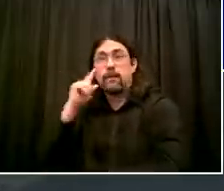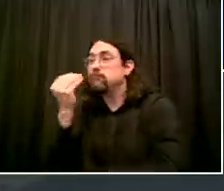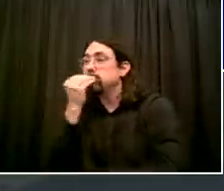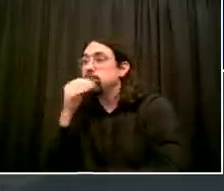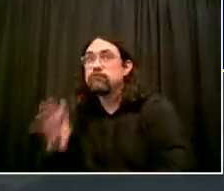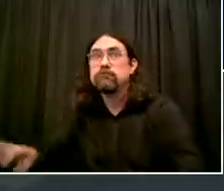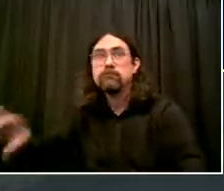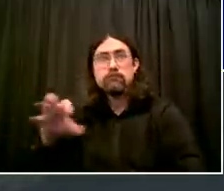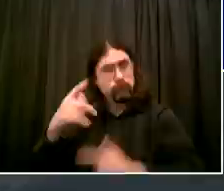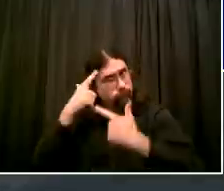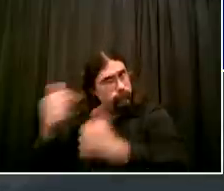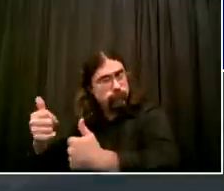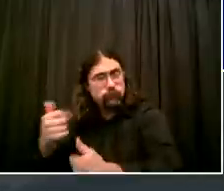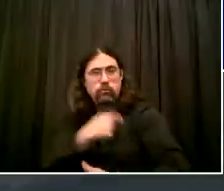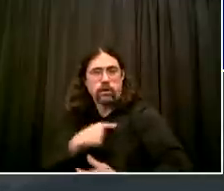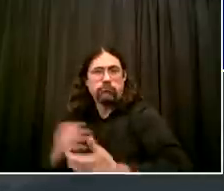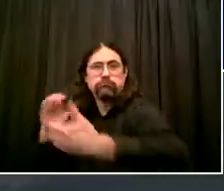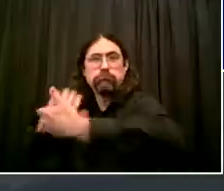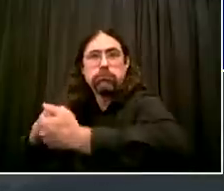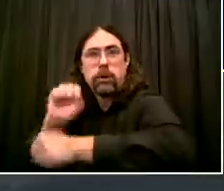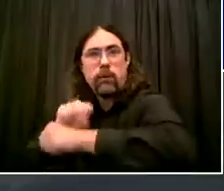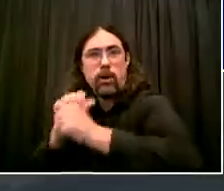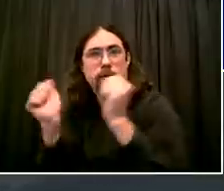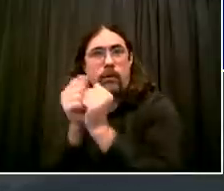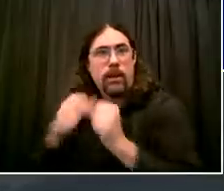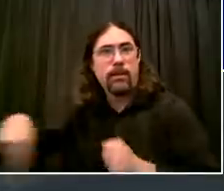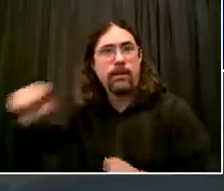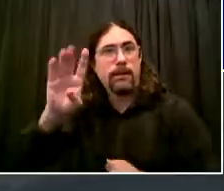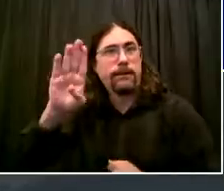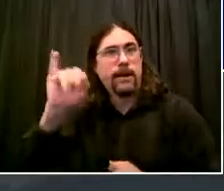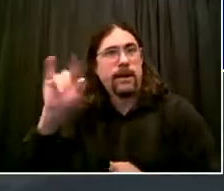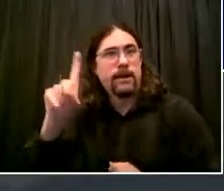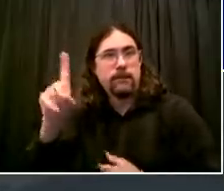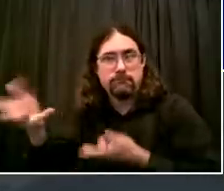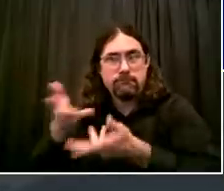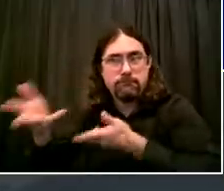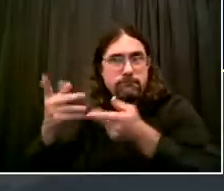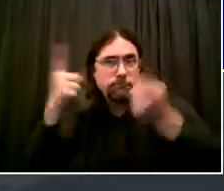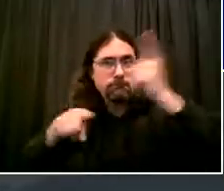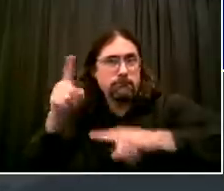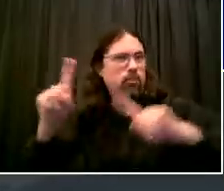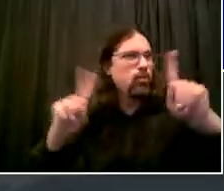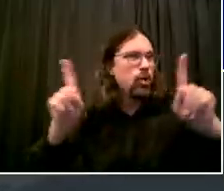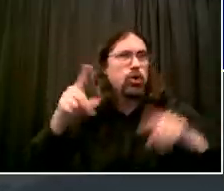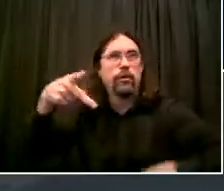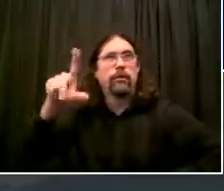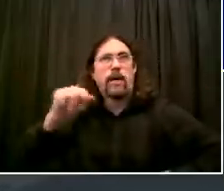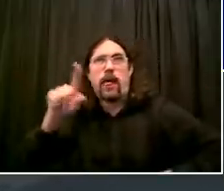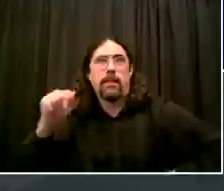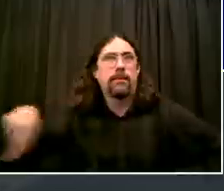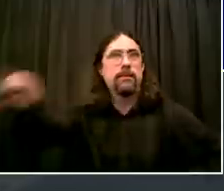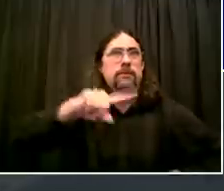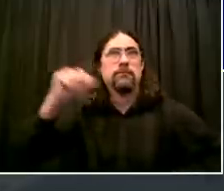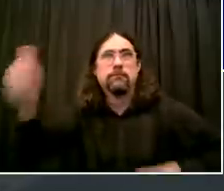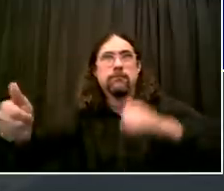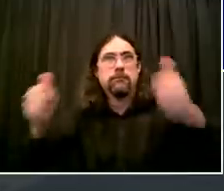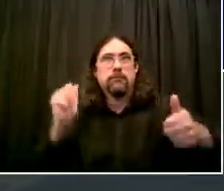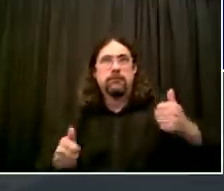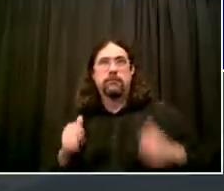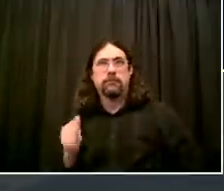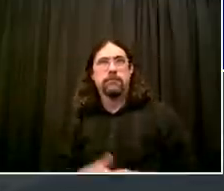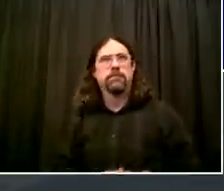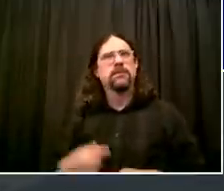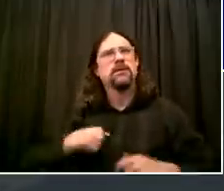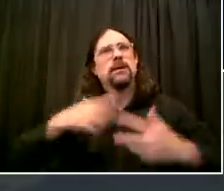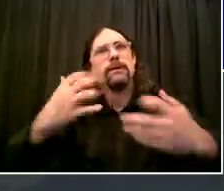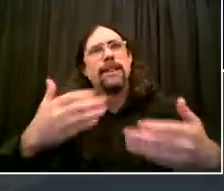simple and easy to use. I also want to thank the city council. They've been passionate on this issue. We've been working together with the council to figure out the right way forward. And I